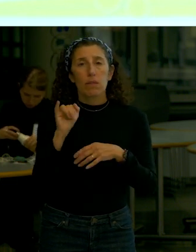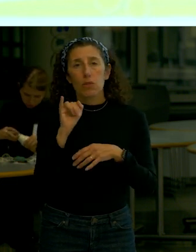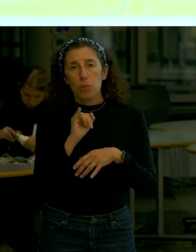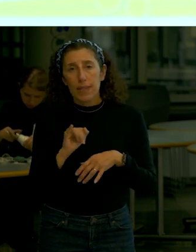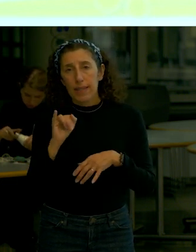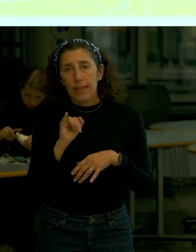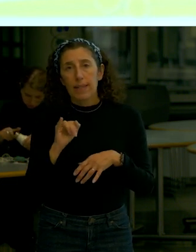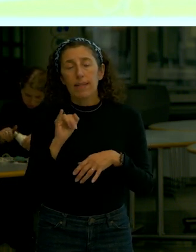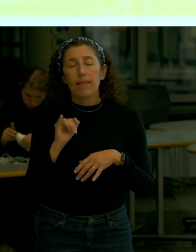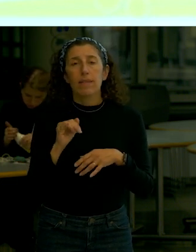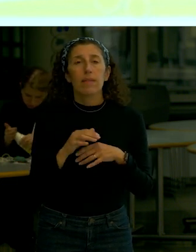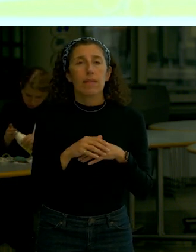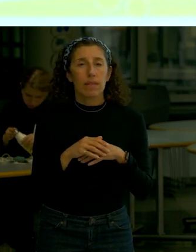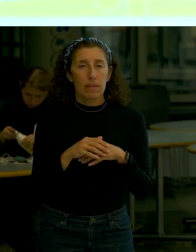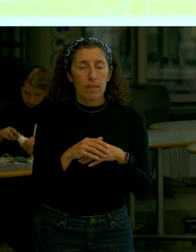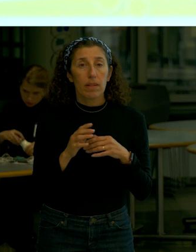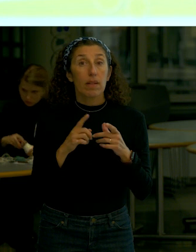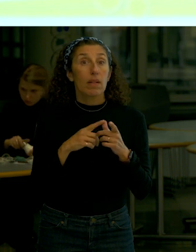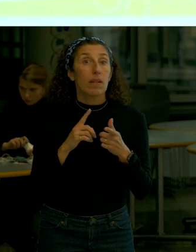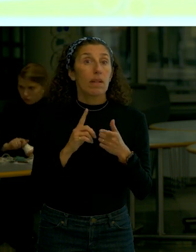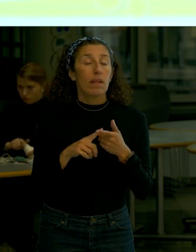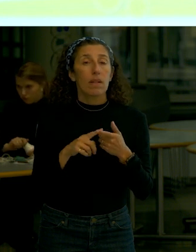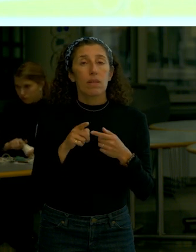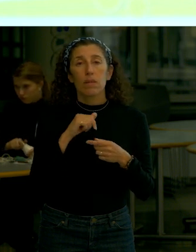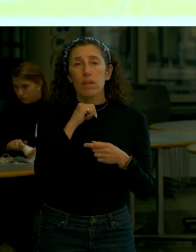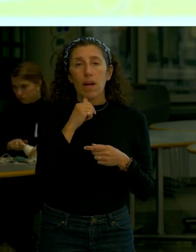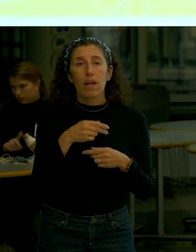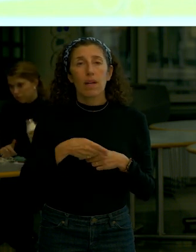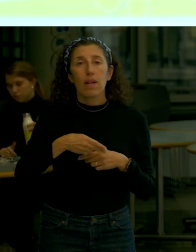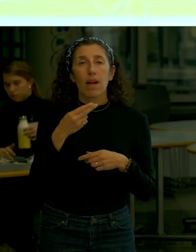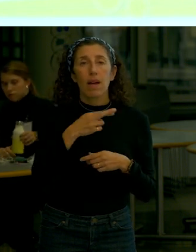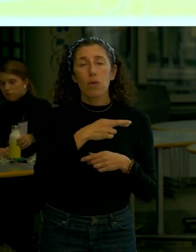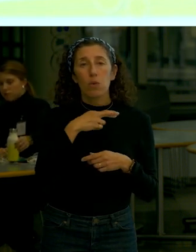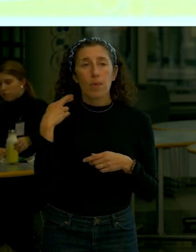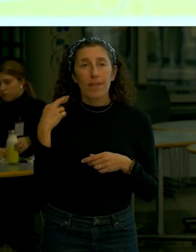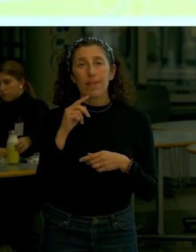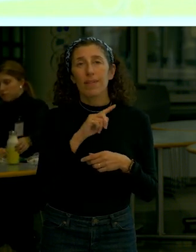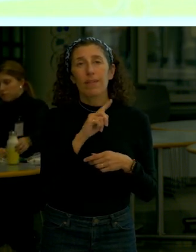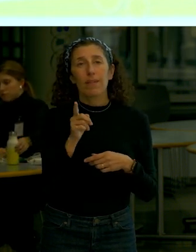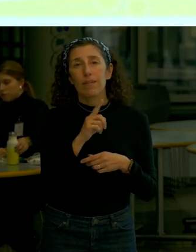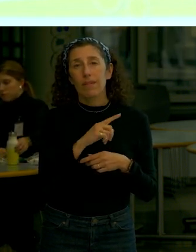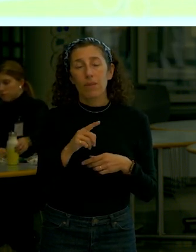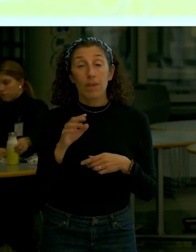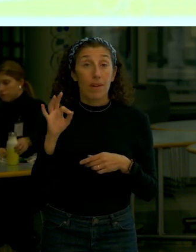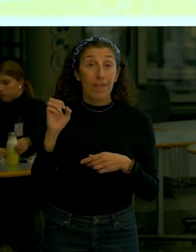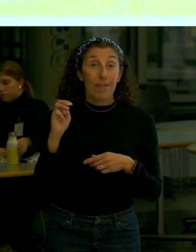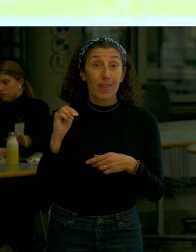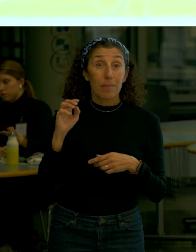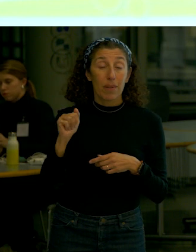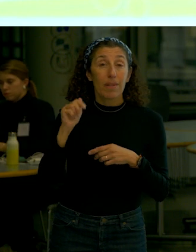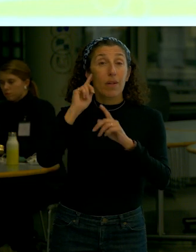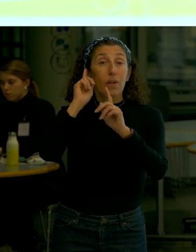cheaper because you will not be in a high risk zone that's the purpose of FEMA certification you de-map it